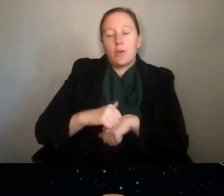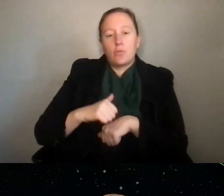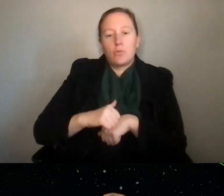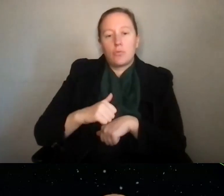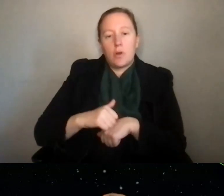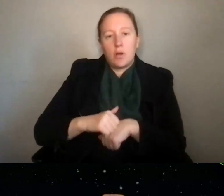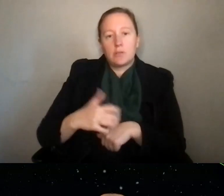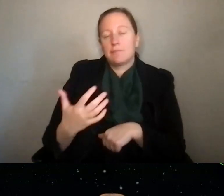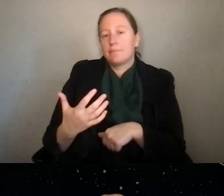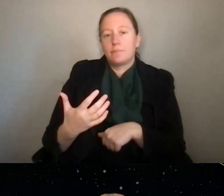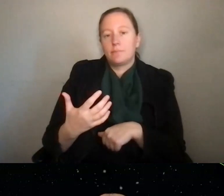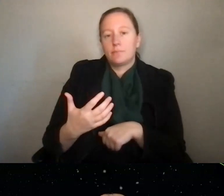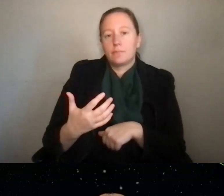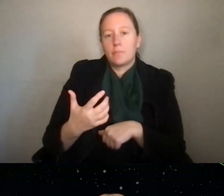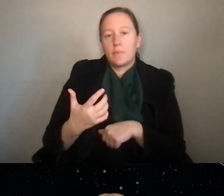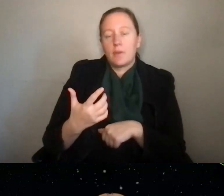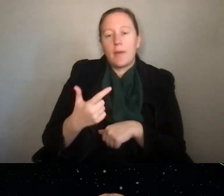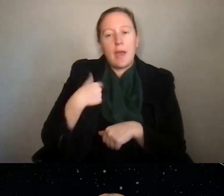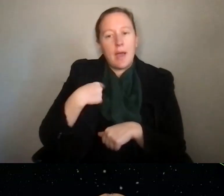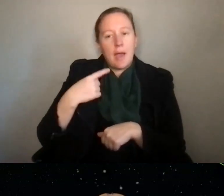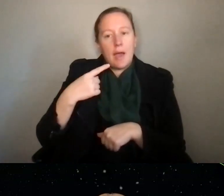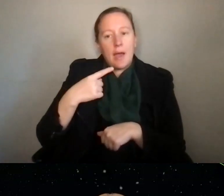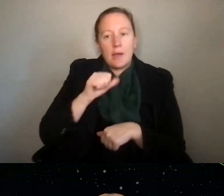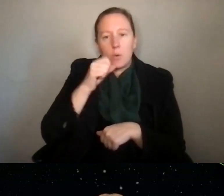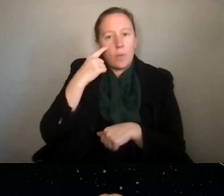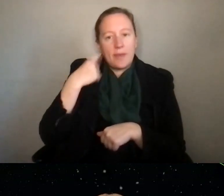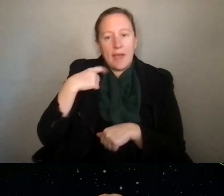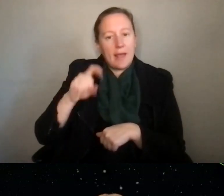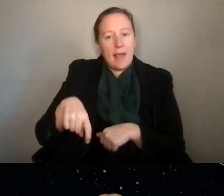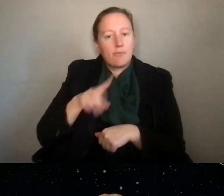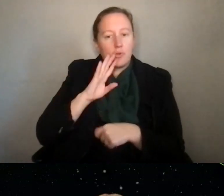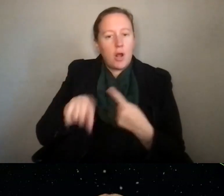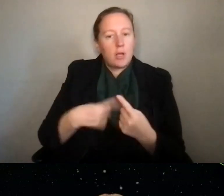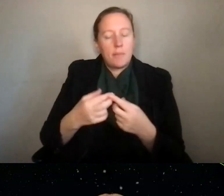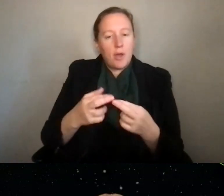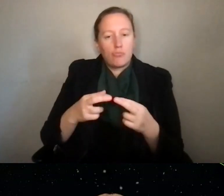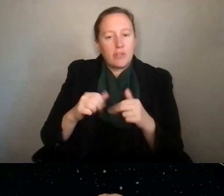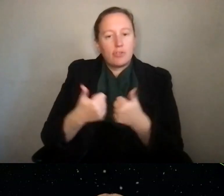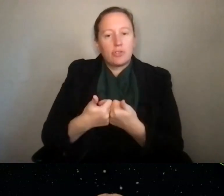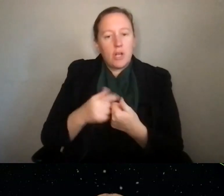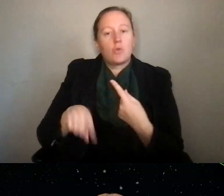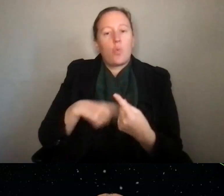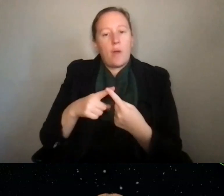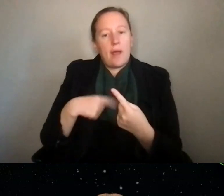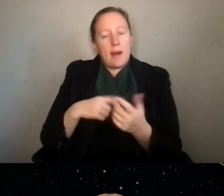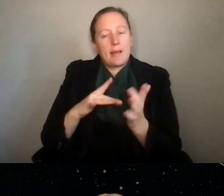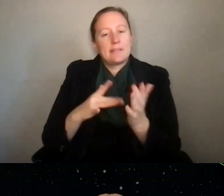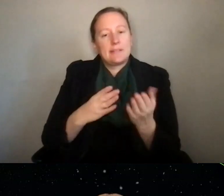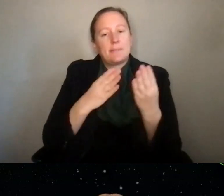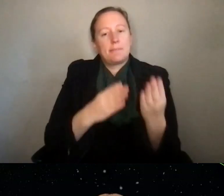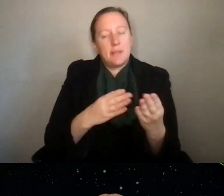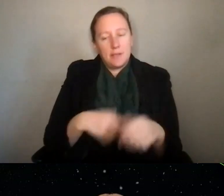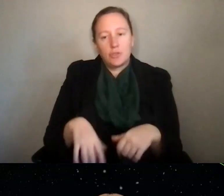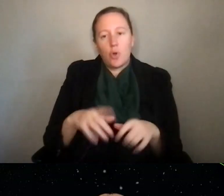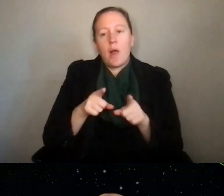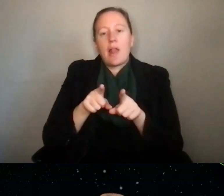regional challenges when I submitted my proposal when I was a researcher. So it depends on the solicitation. Again, align the proposals to the goal of